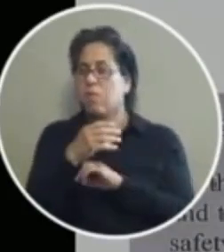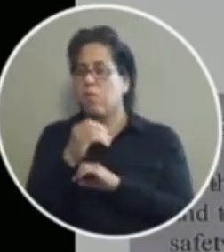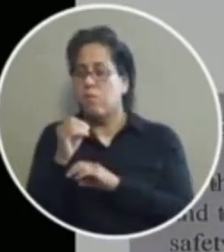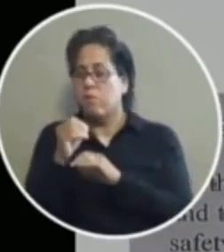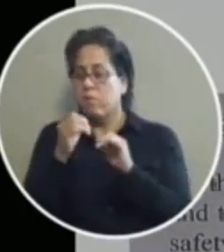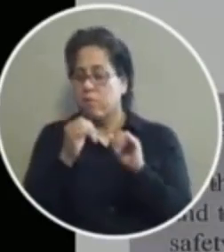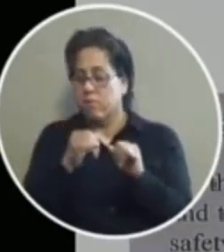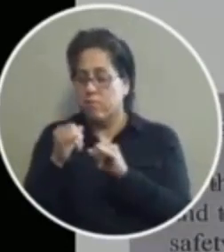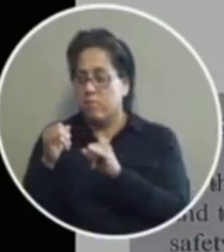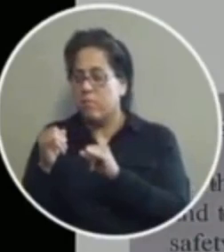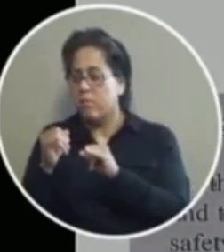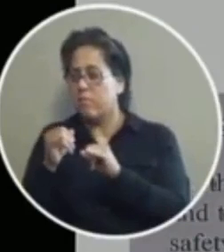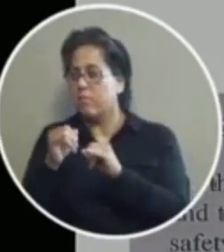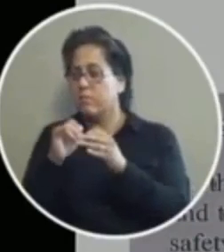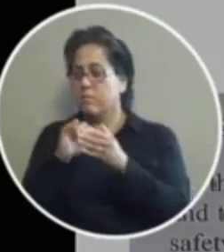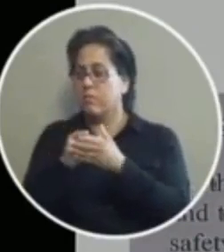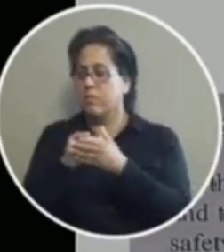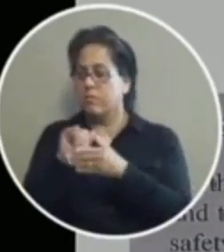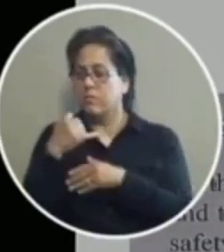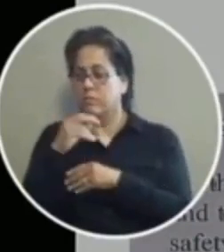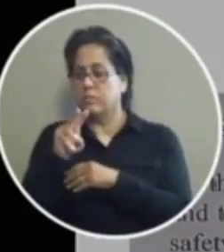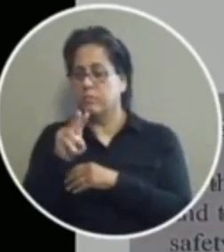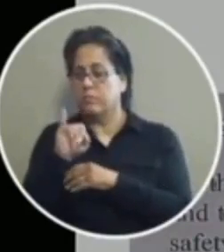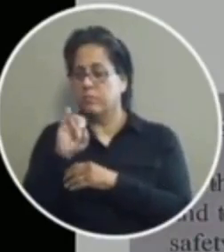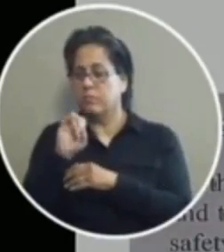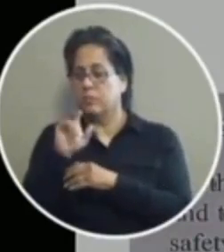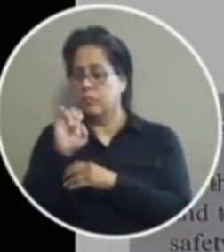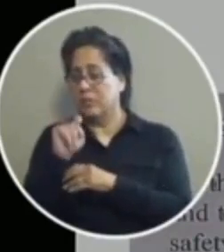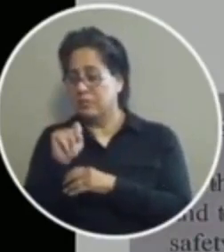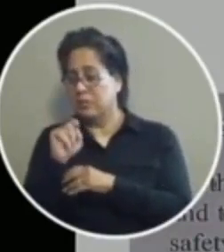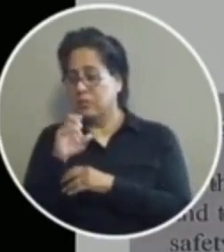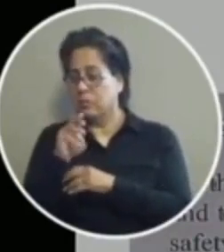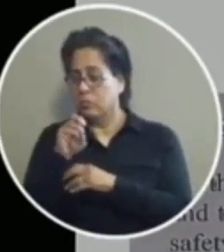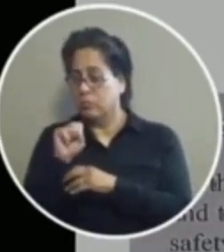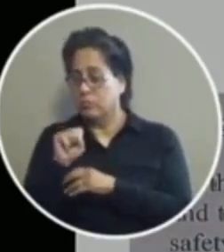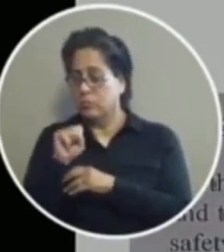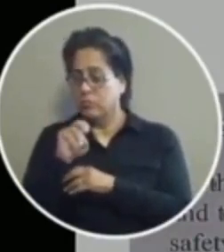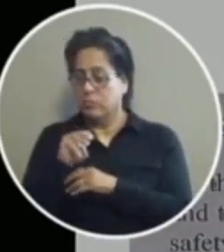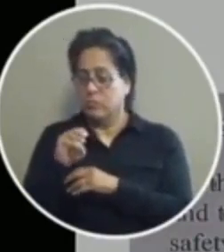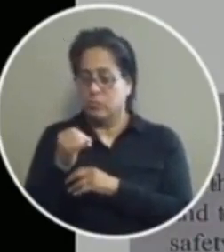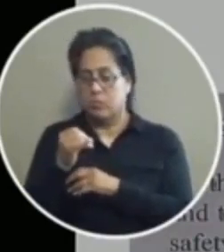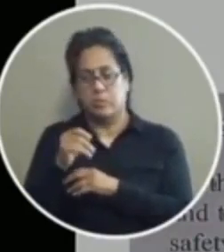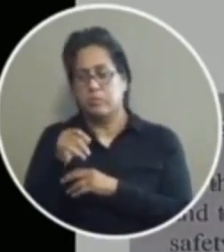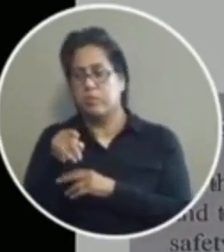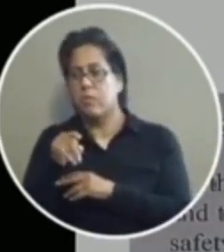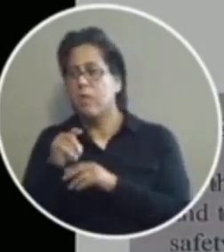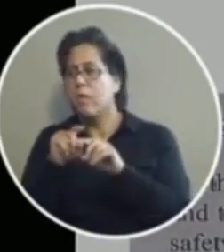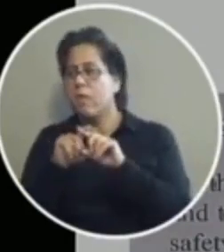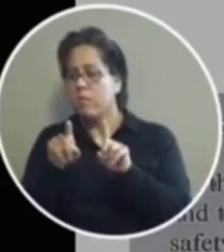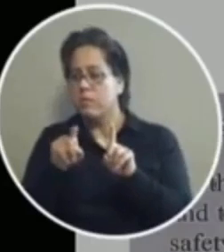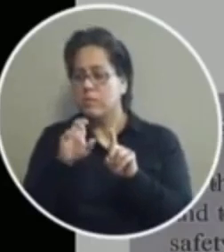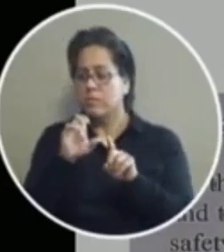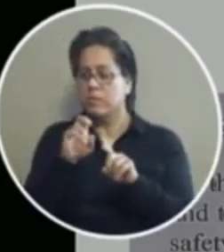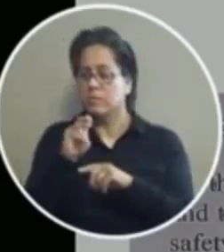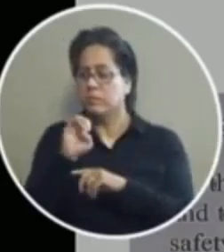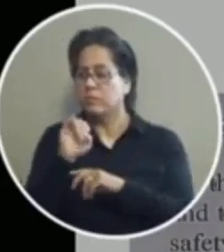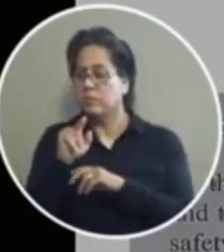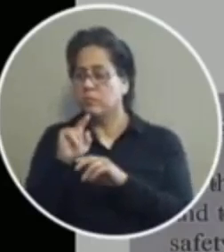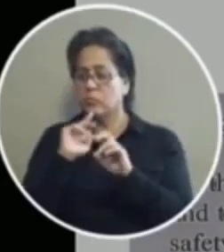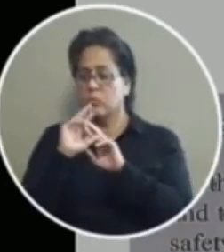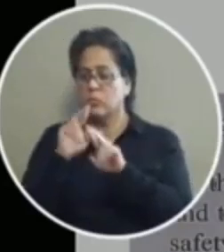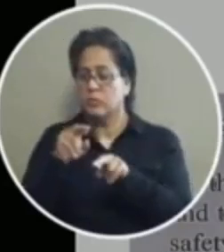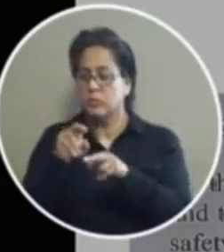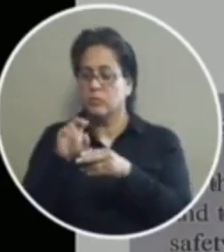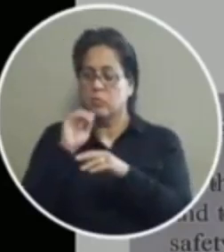individuals who commit non-violent crimes of possessing a misdemeanor amount of marijuana are not stigmatized by a criminal record that limits their